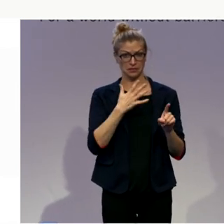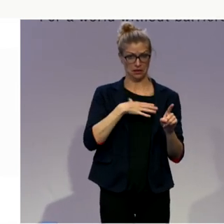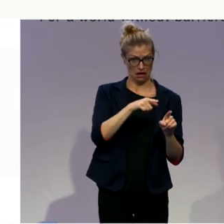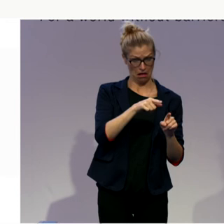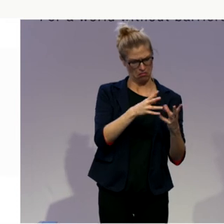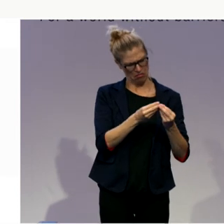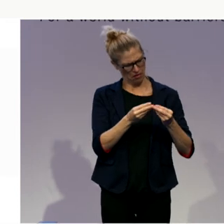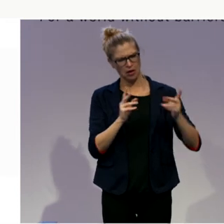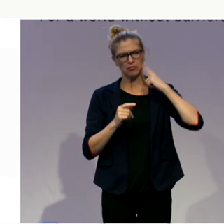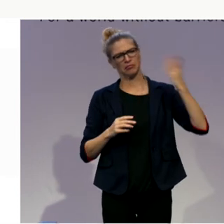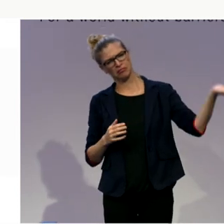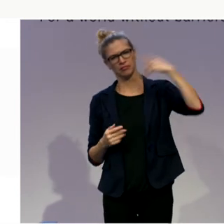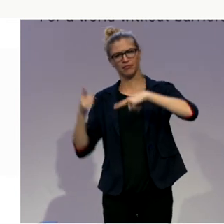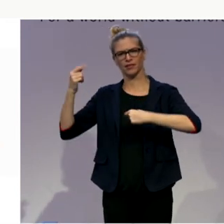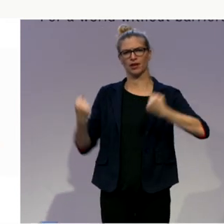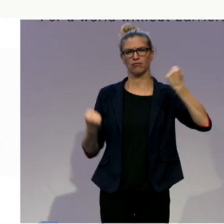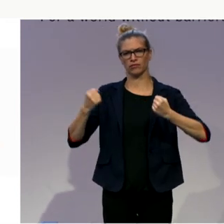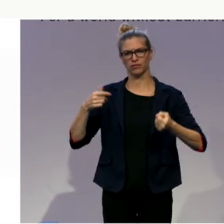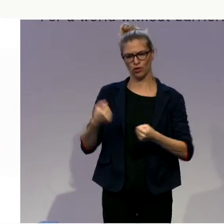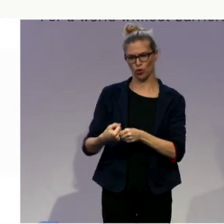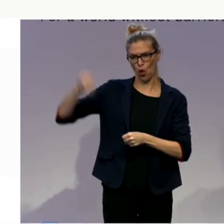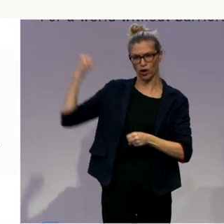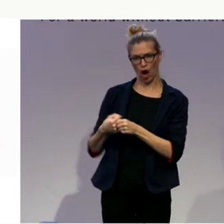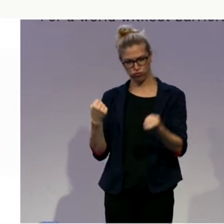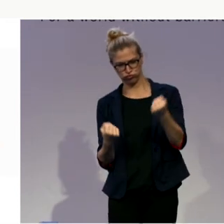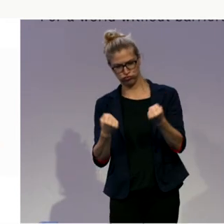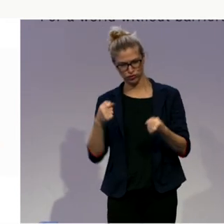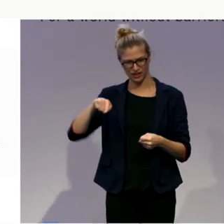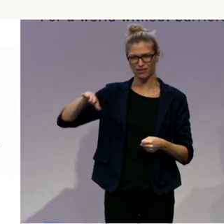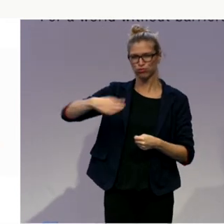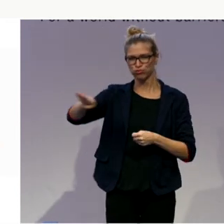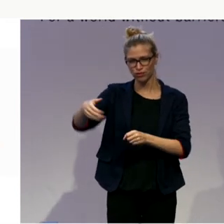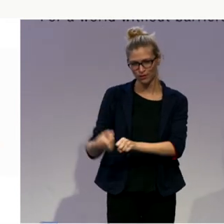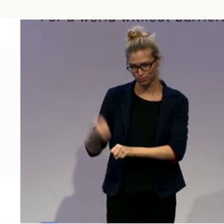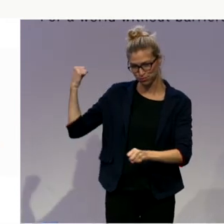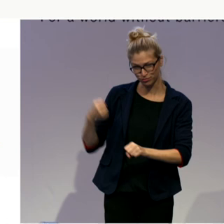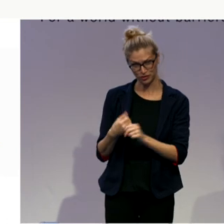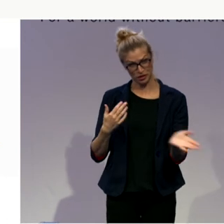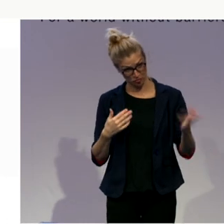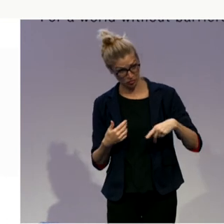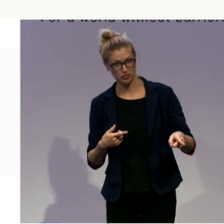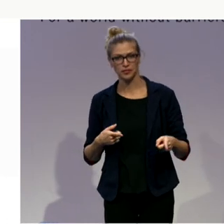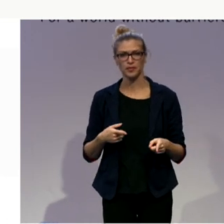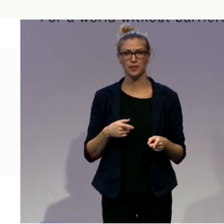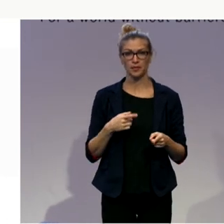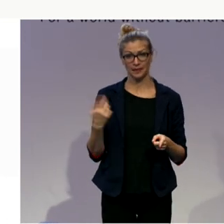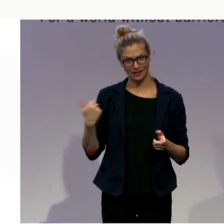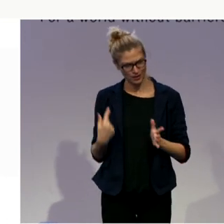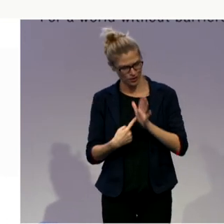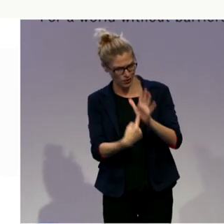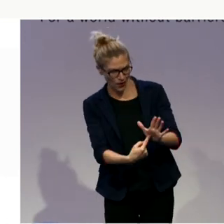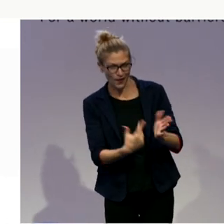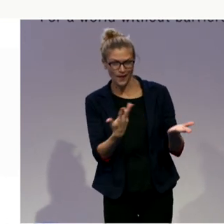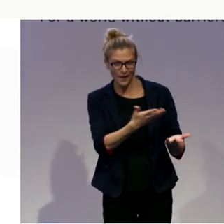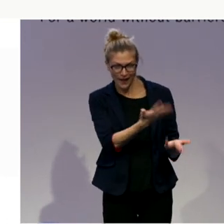then we went to a go-kart drive together. And then the experience and we learned how to handle the driving wheel